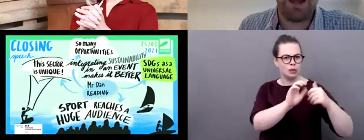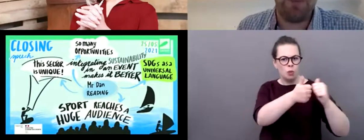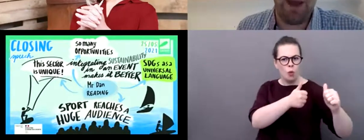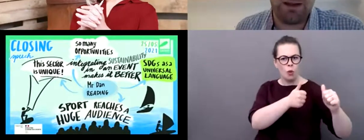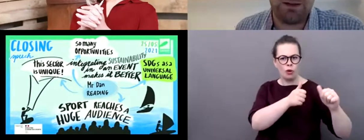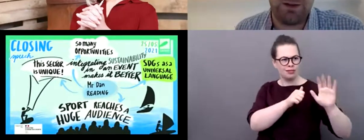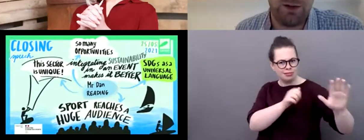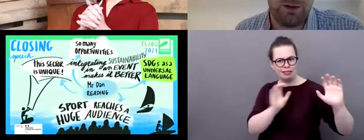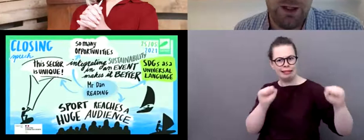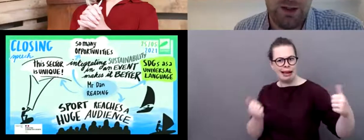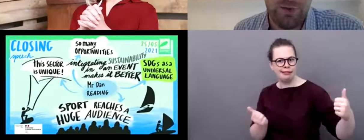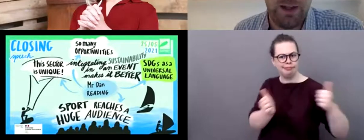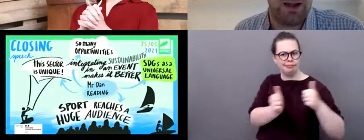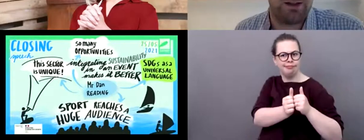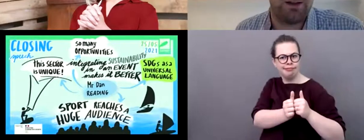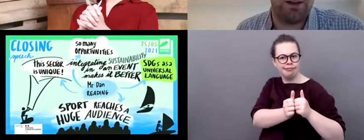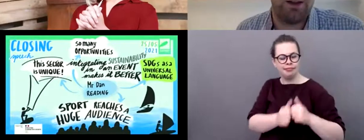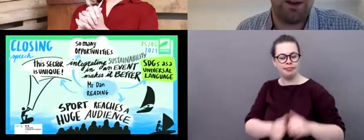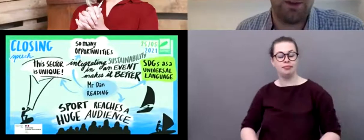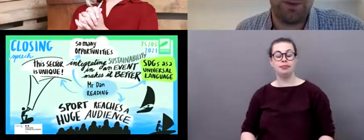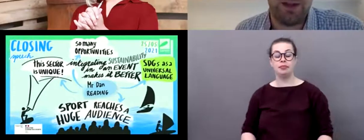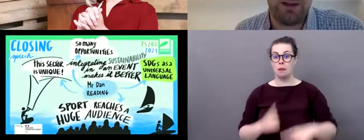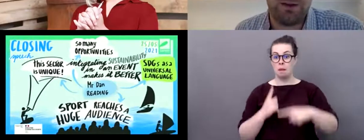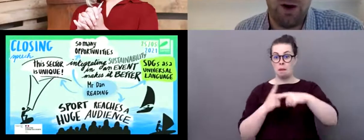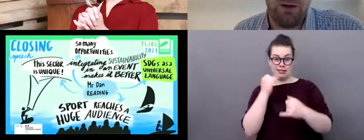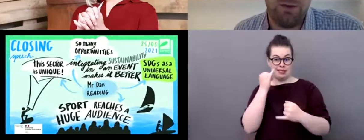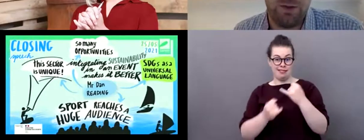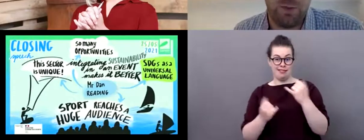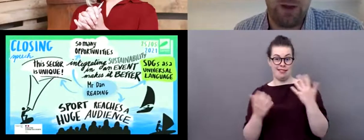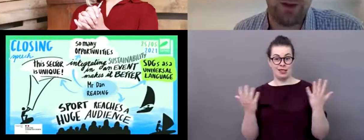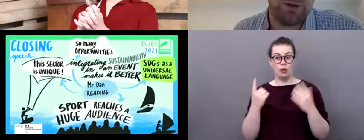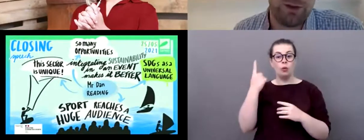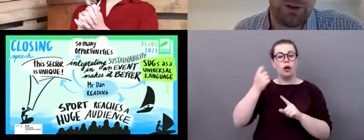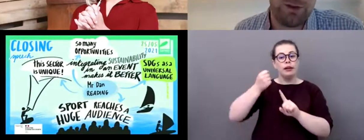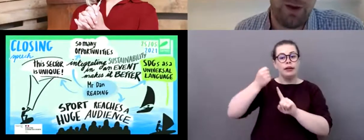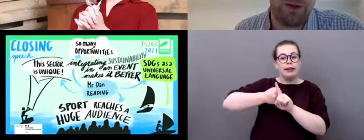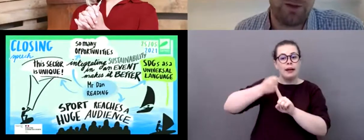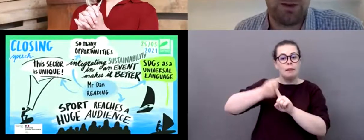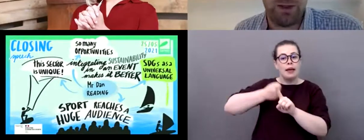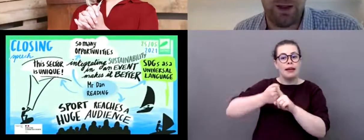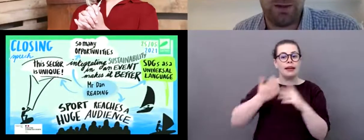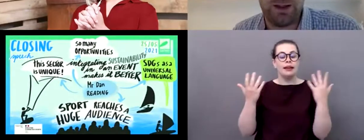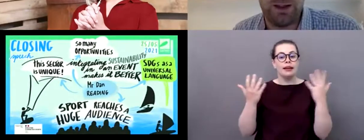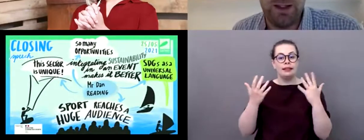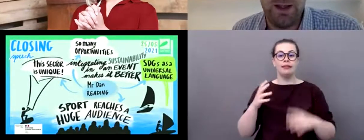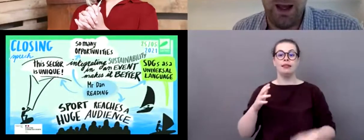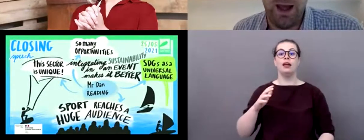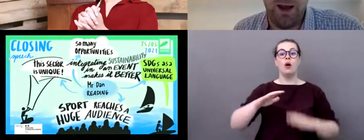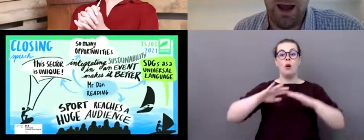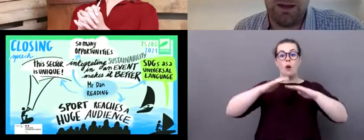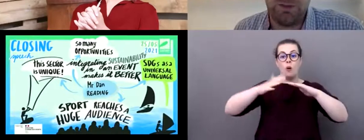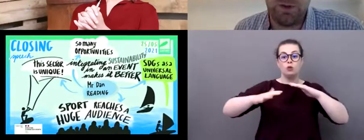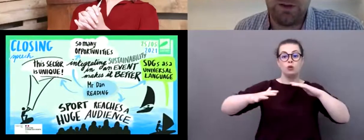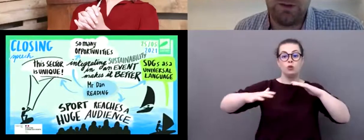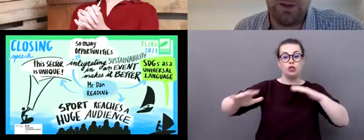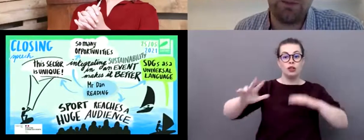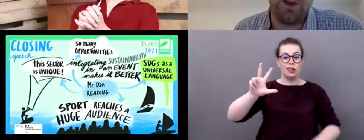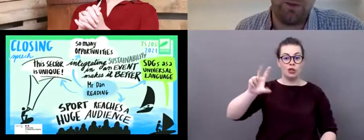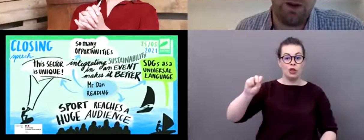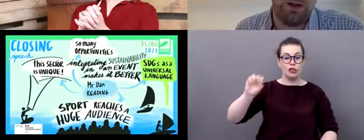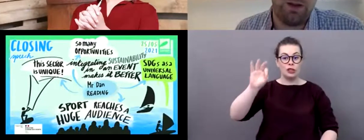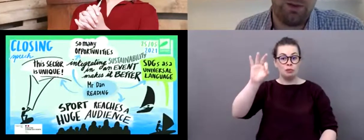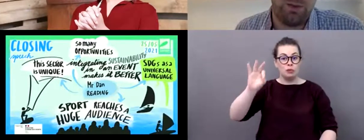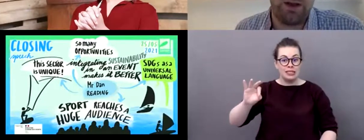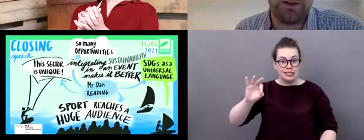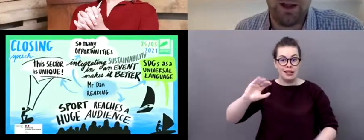a, a campaign to protect 30% of the world's oceans by 2030. Uh, we've teamed